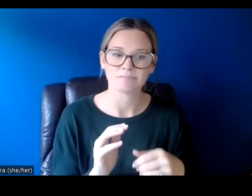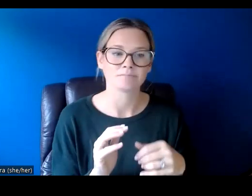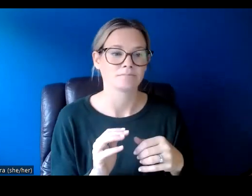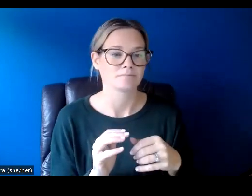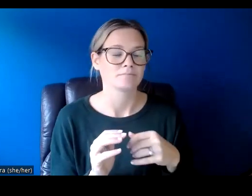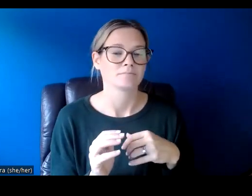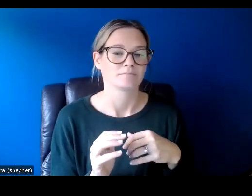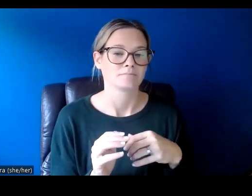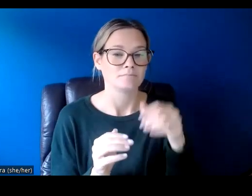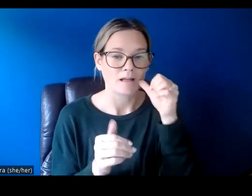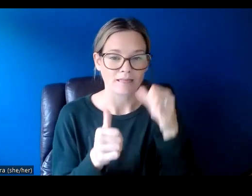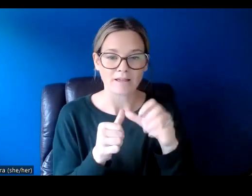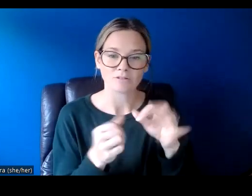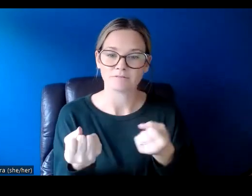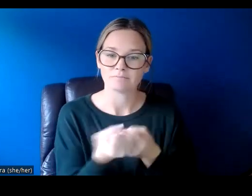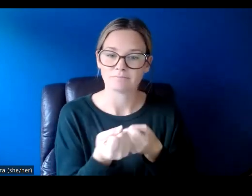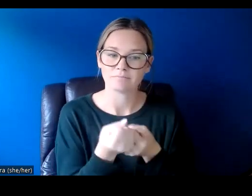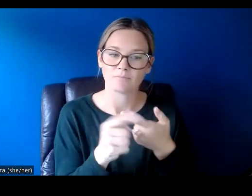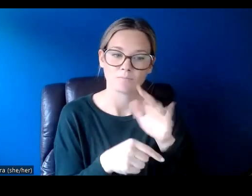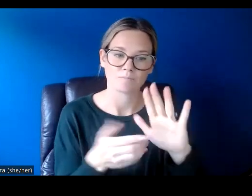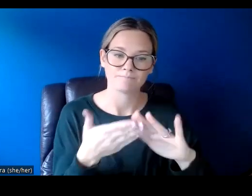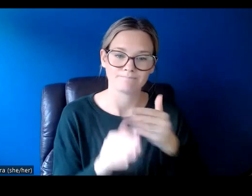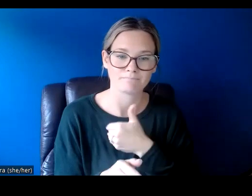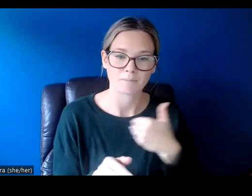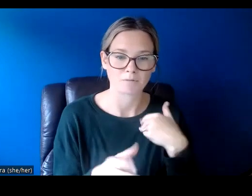and letters of support from your community members.